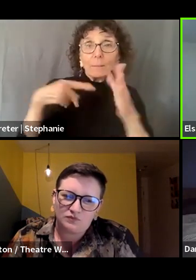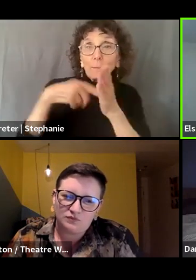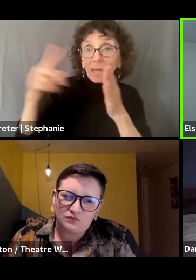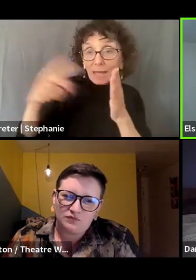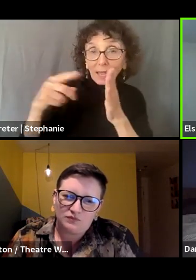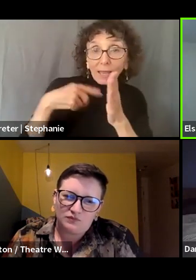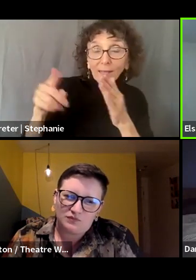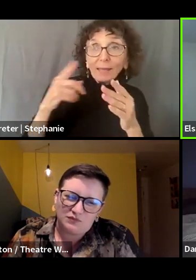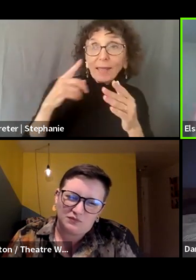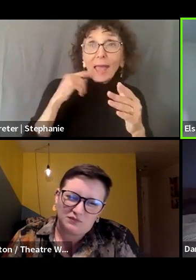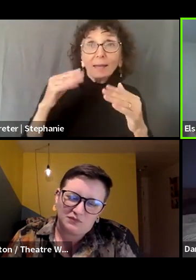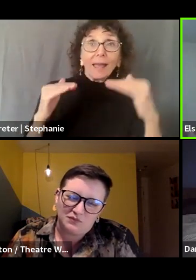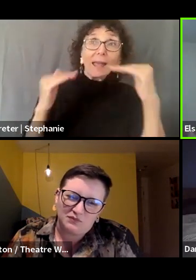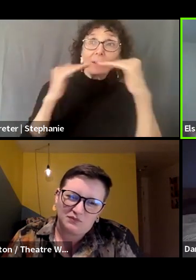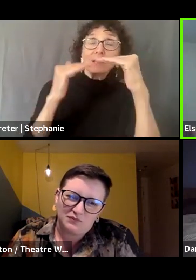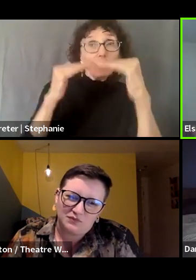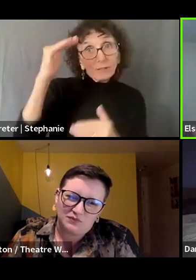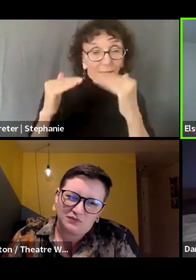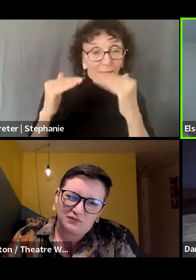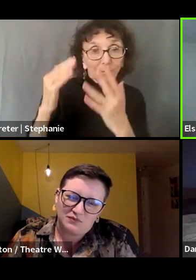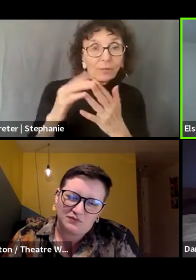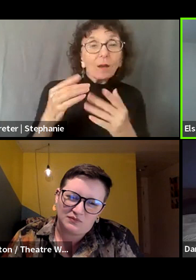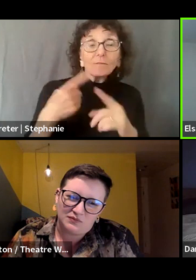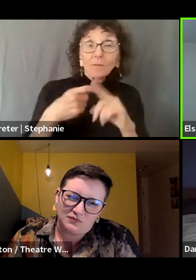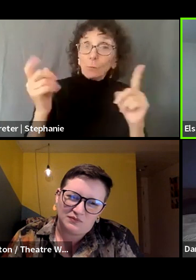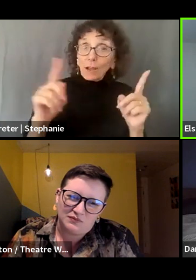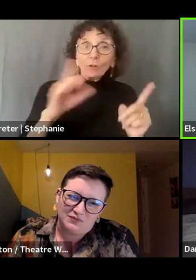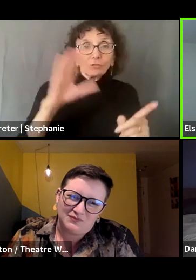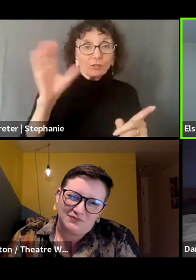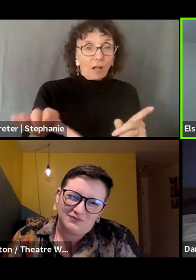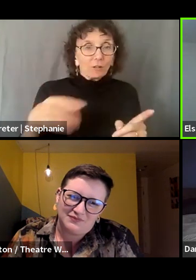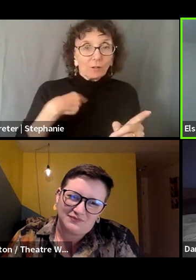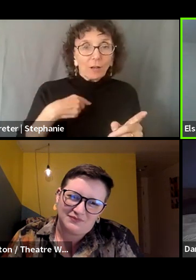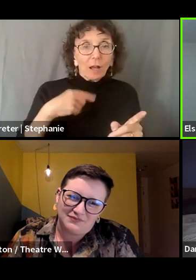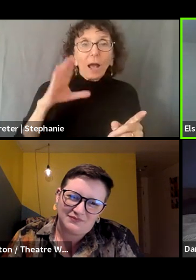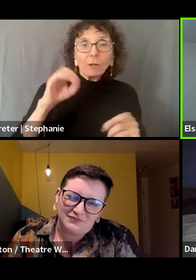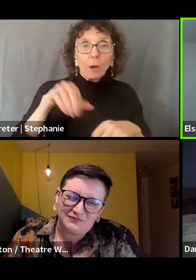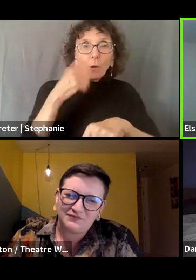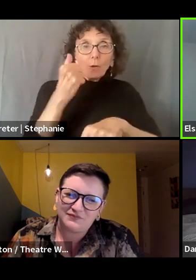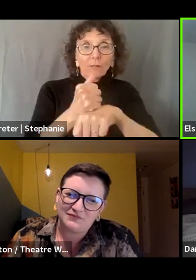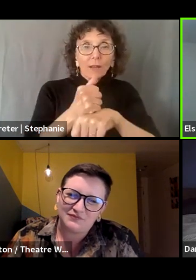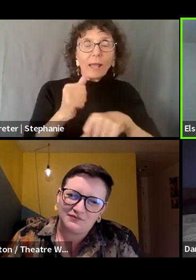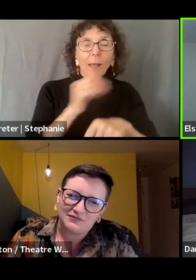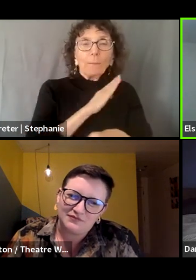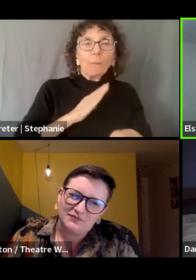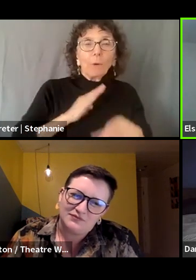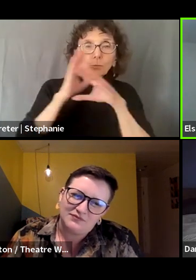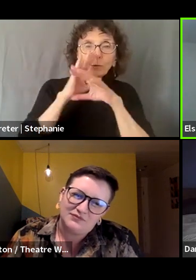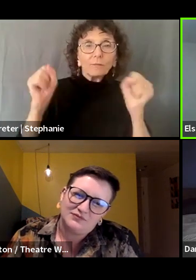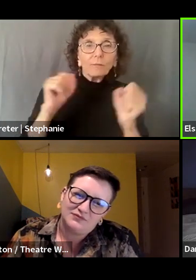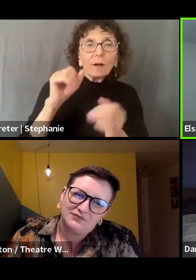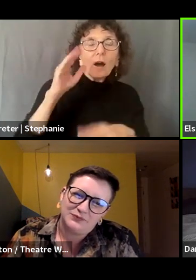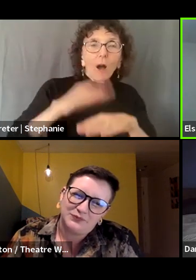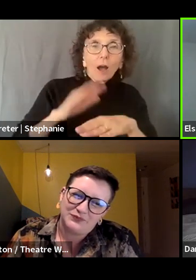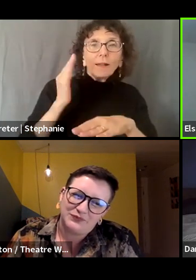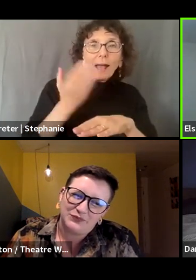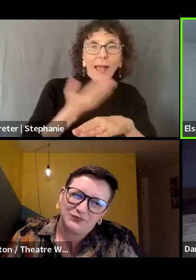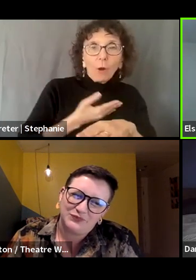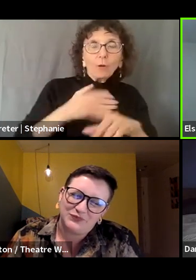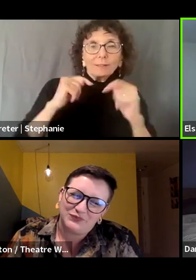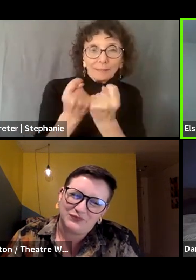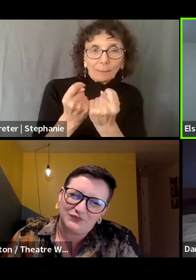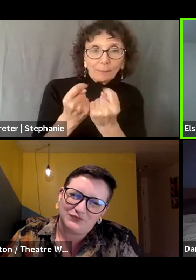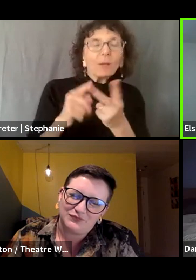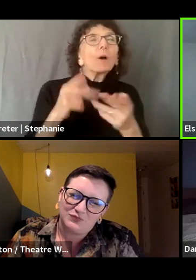and, um, I'm coming from Chicago. I'm a co-founder and current board president of Honor team. And I'm also program